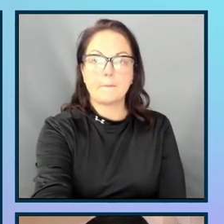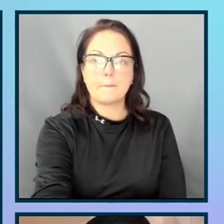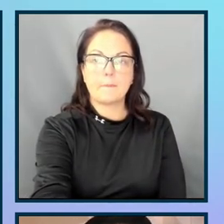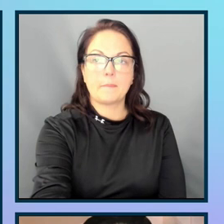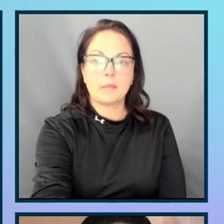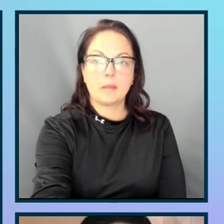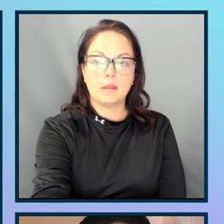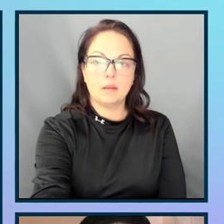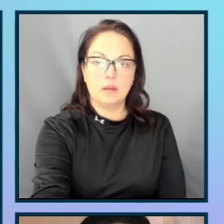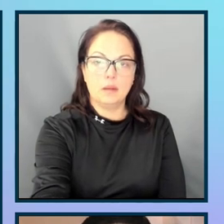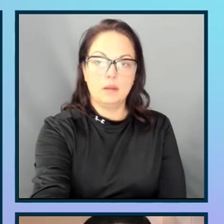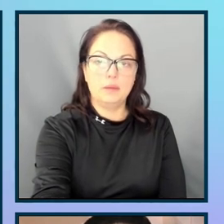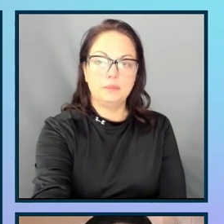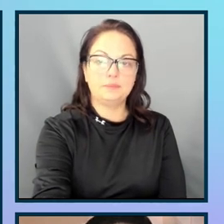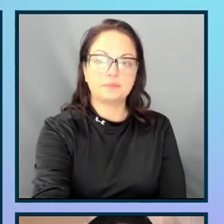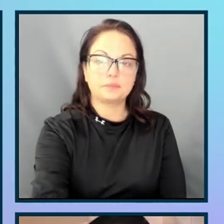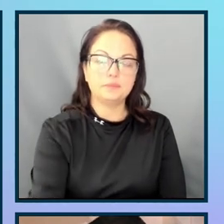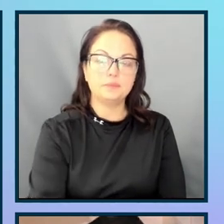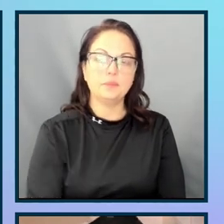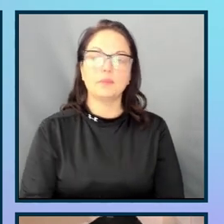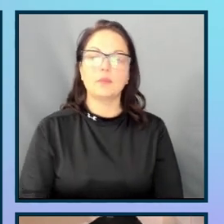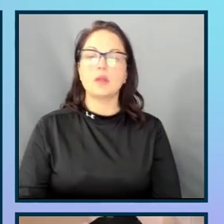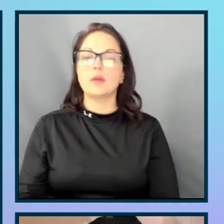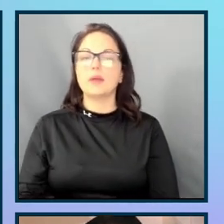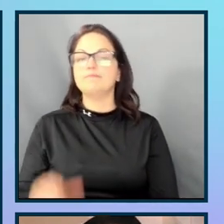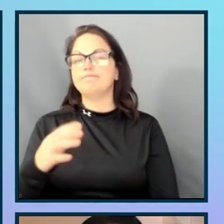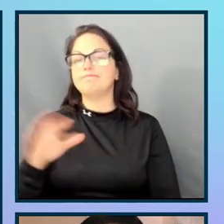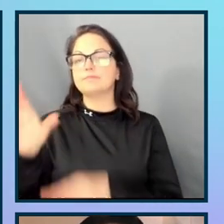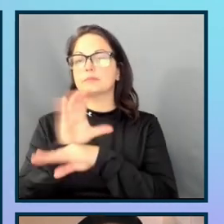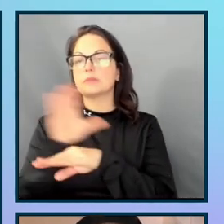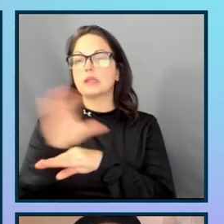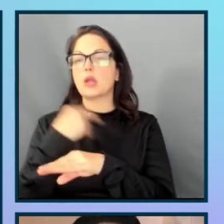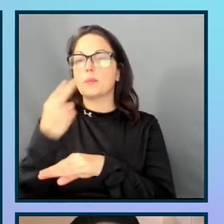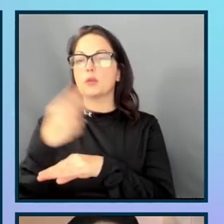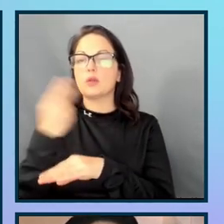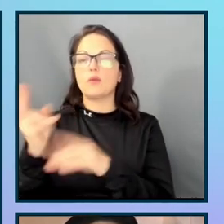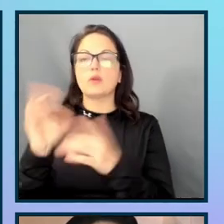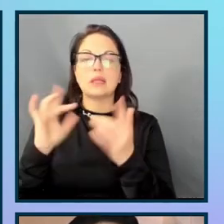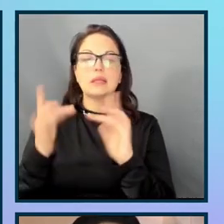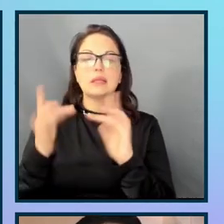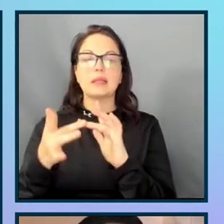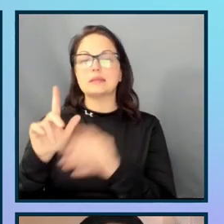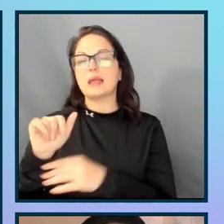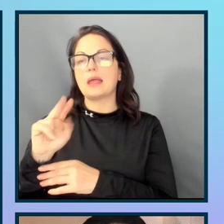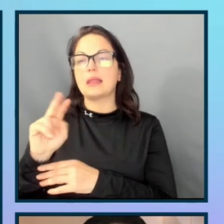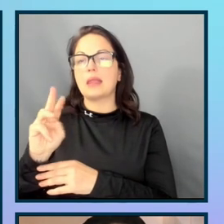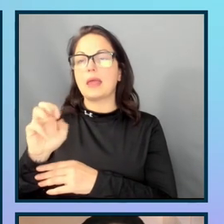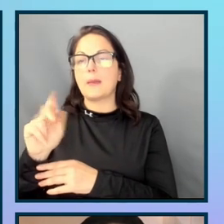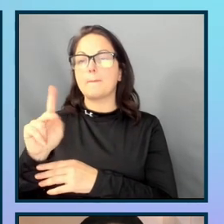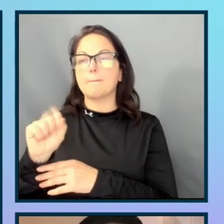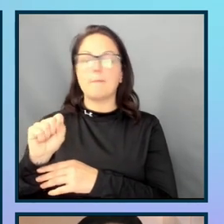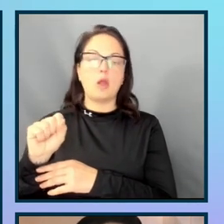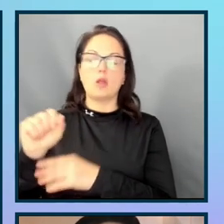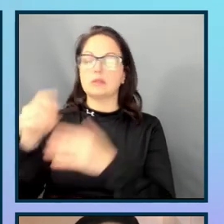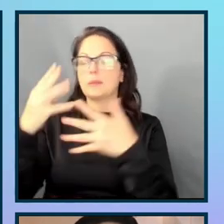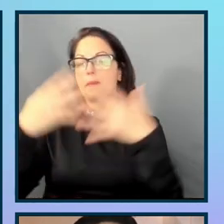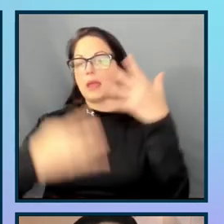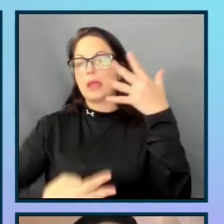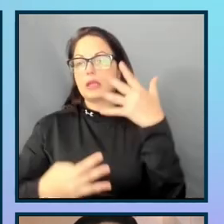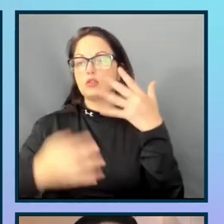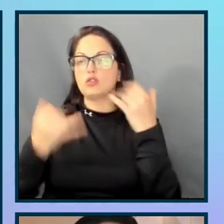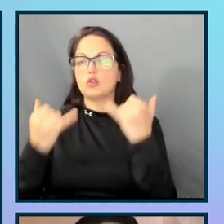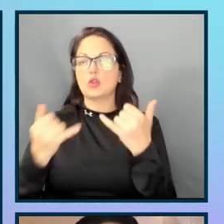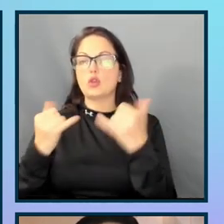Voice over. Now, articles menu, window, links, form, website landmarks menu. You are currently in a voice over menu.